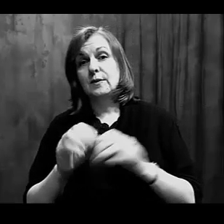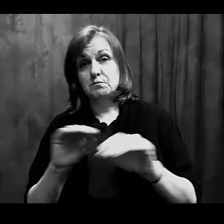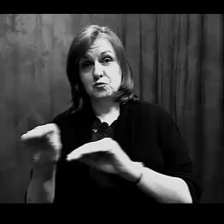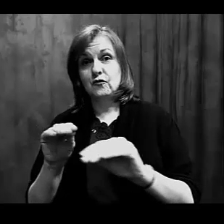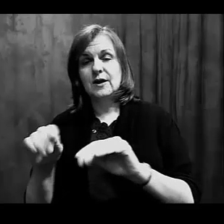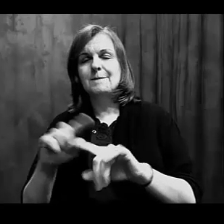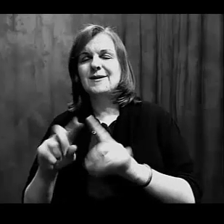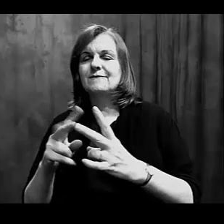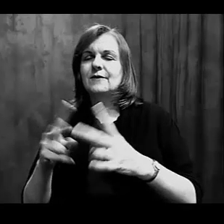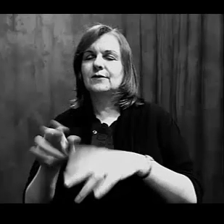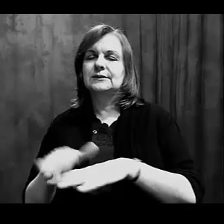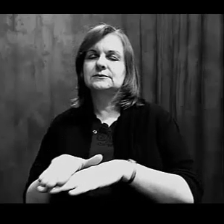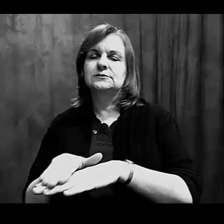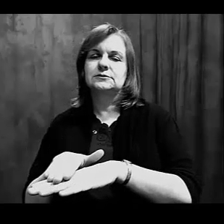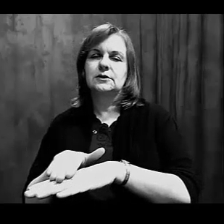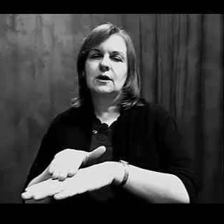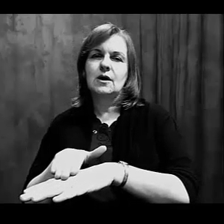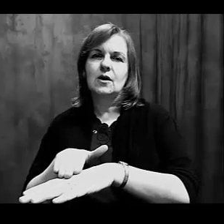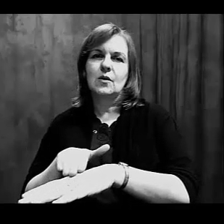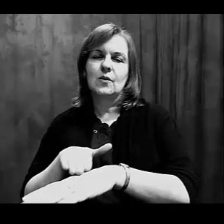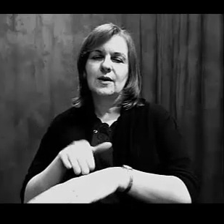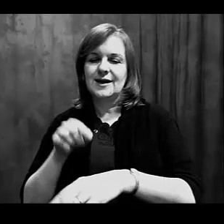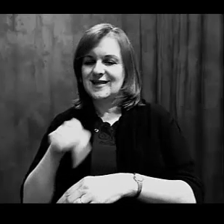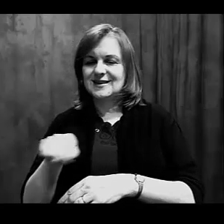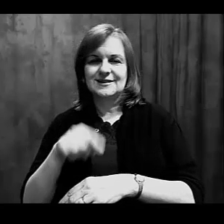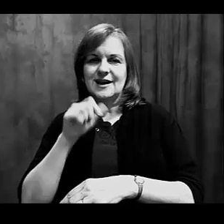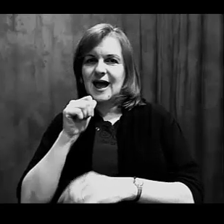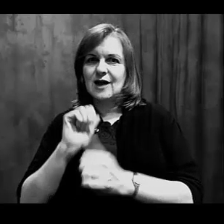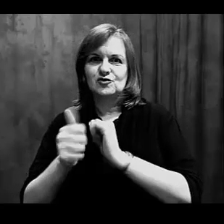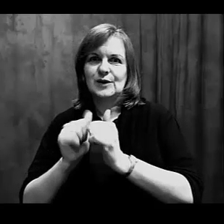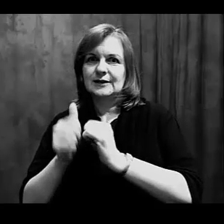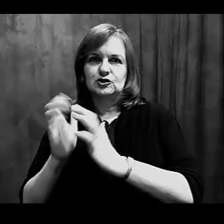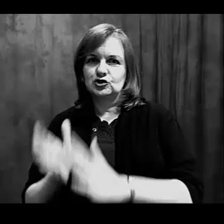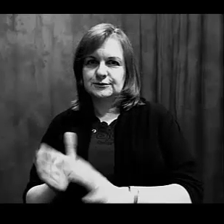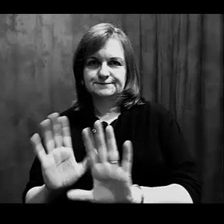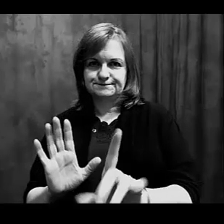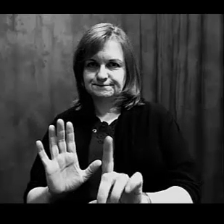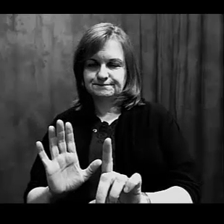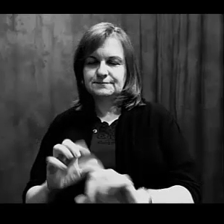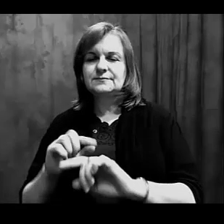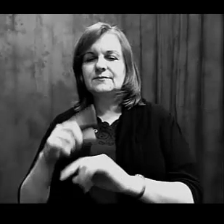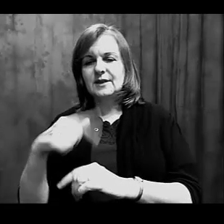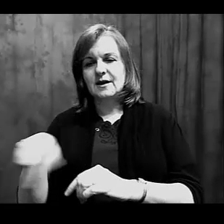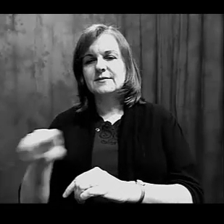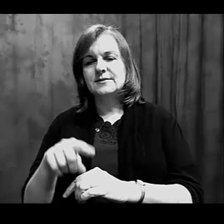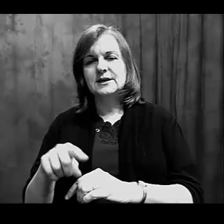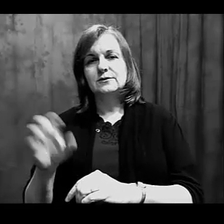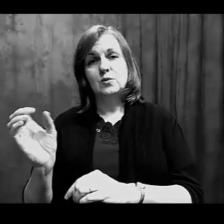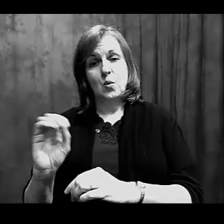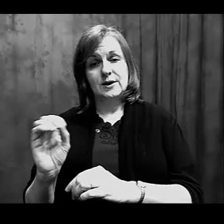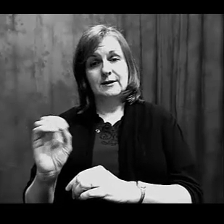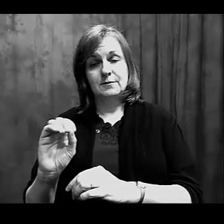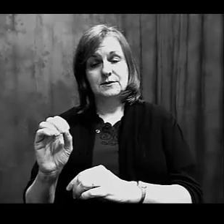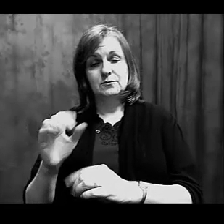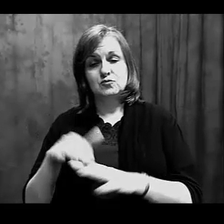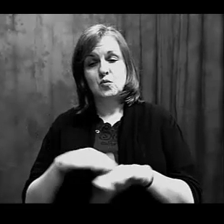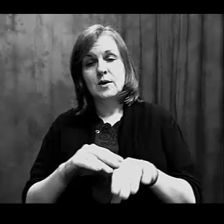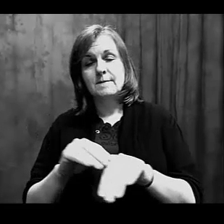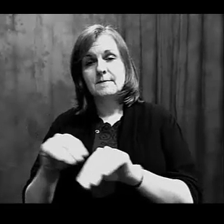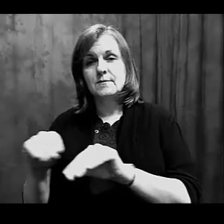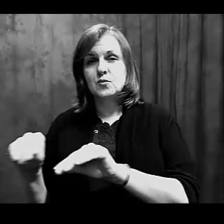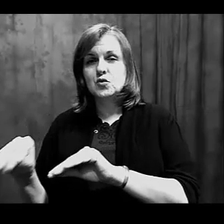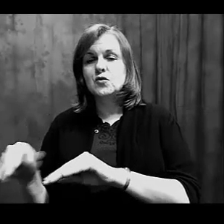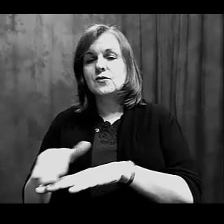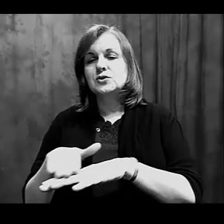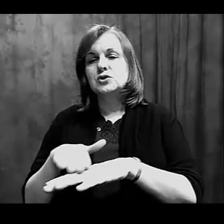Versus extremely slow moving. These are not racers. These are organisms that are